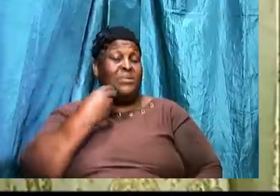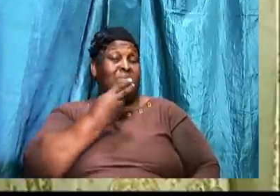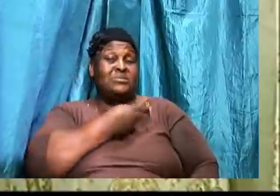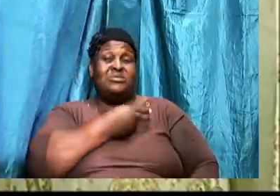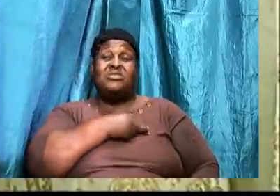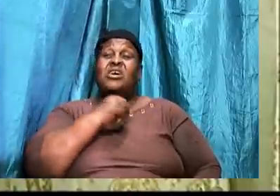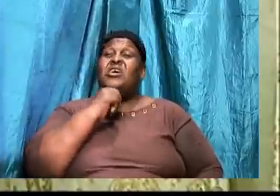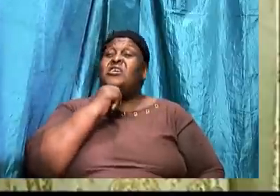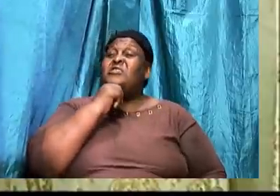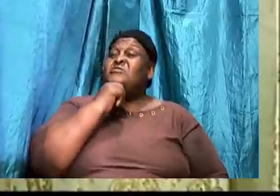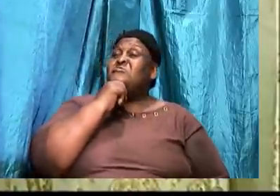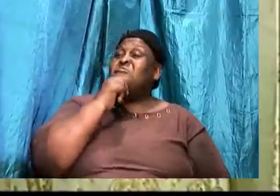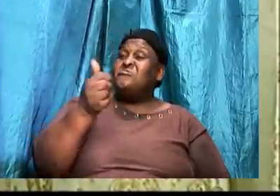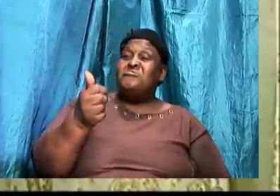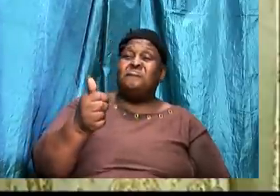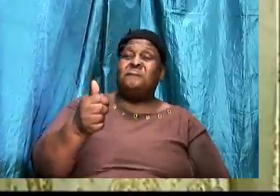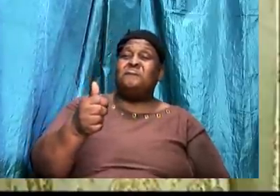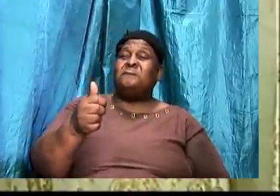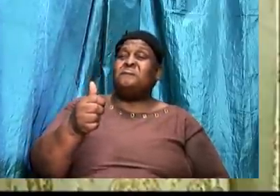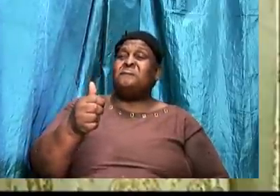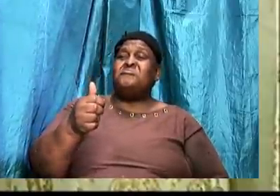Not to look upon these things.